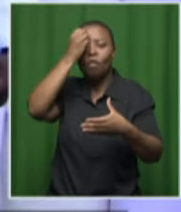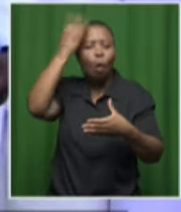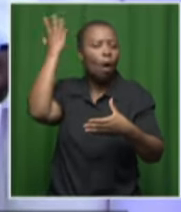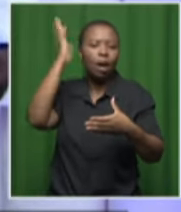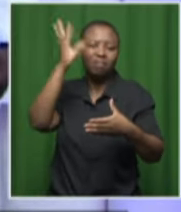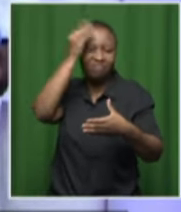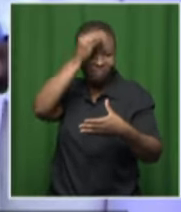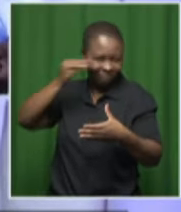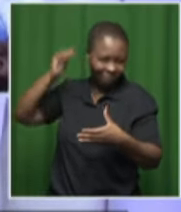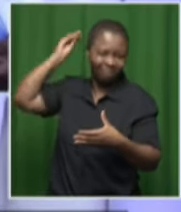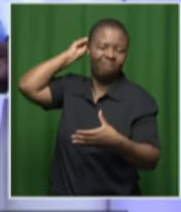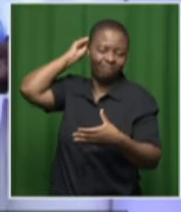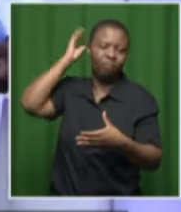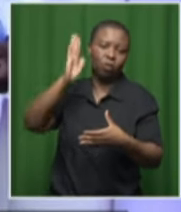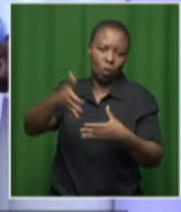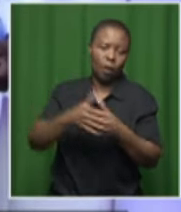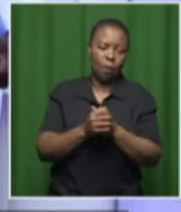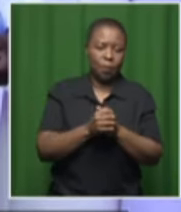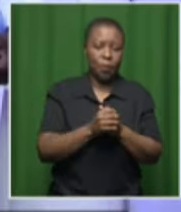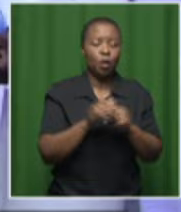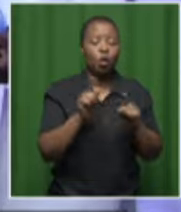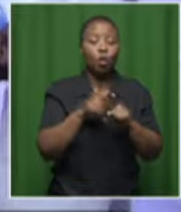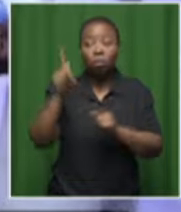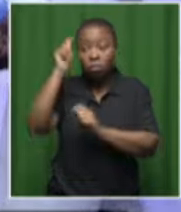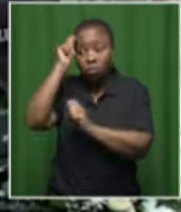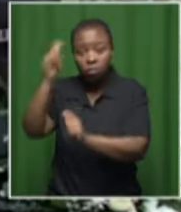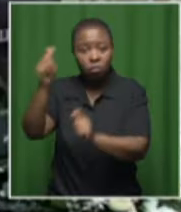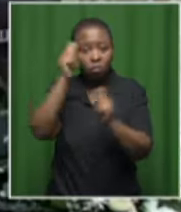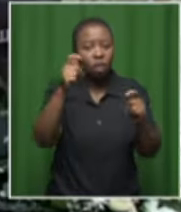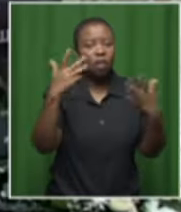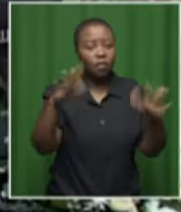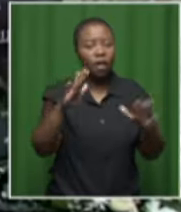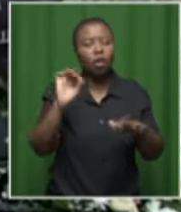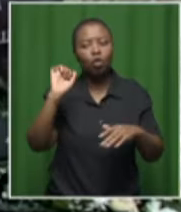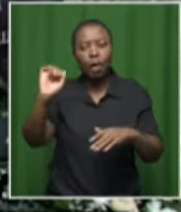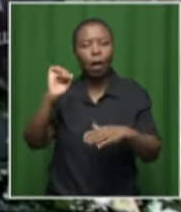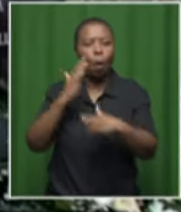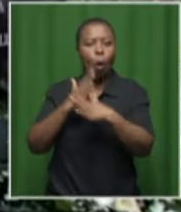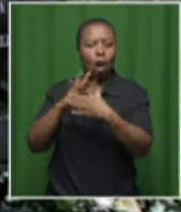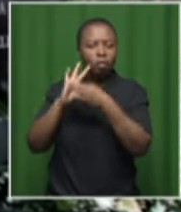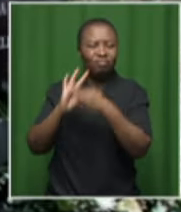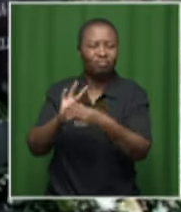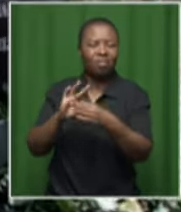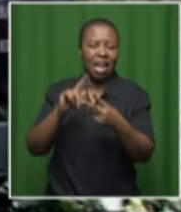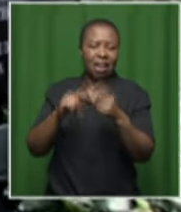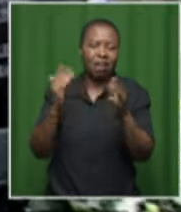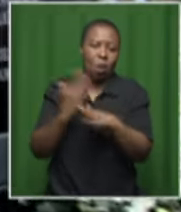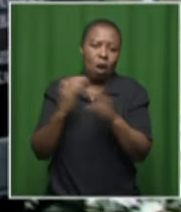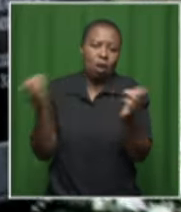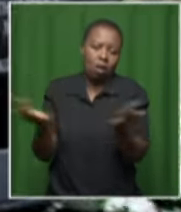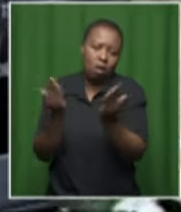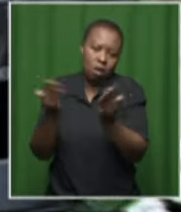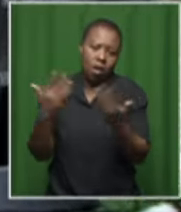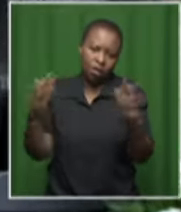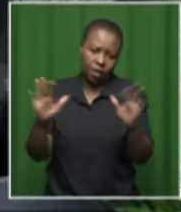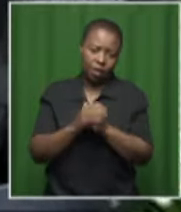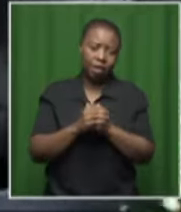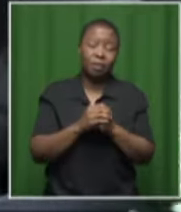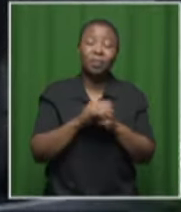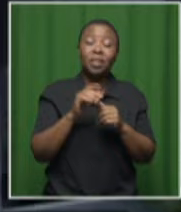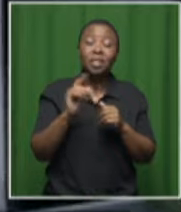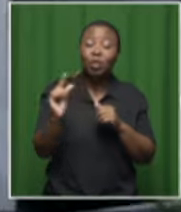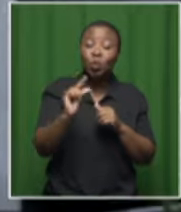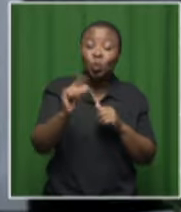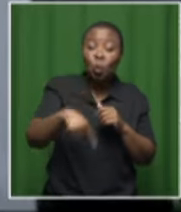were also honoured for their dedication and courage. As Christmas approaches, many at this hospital and